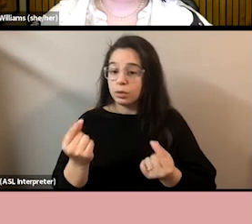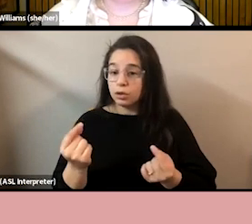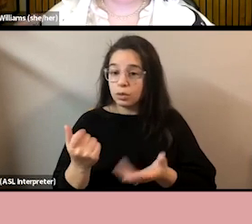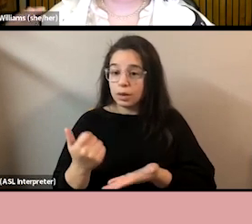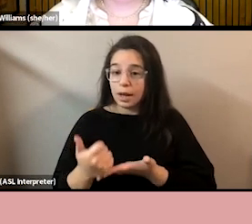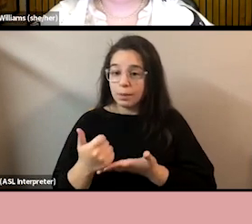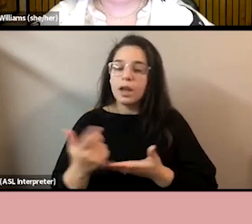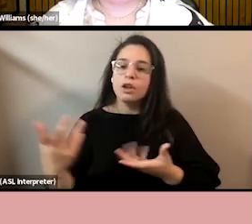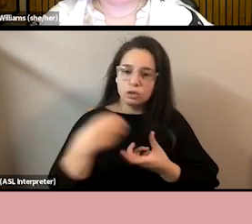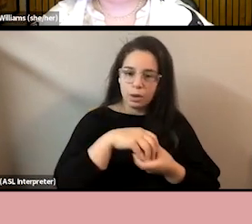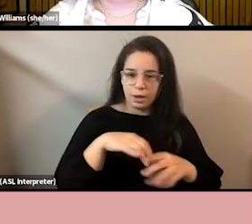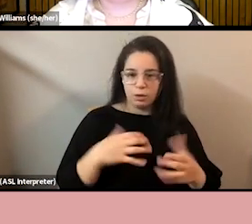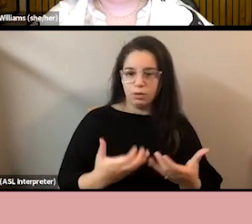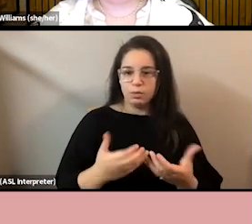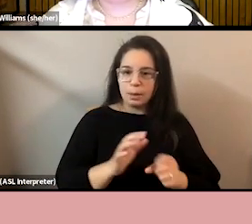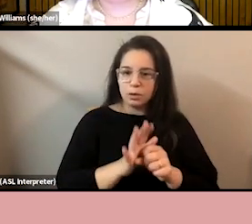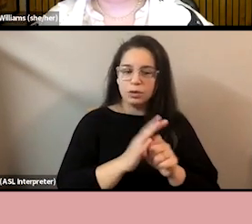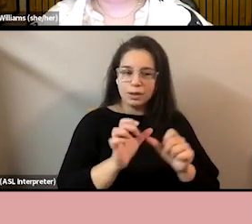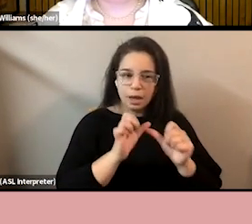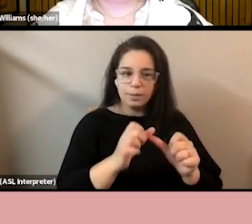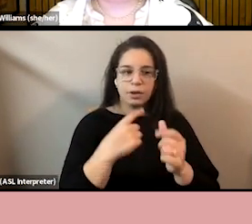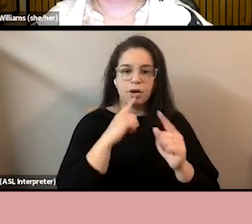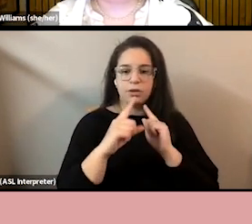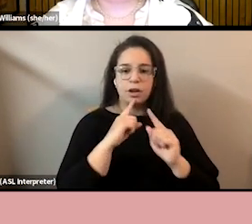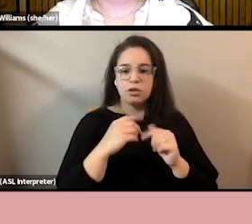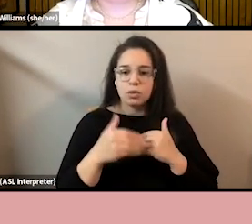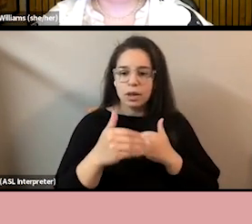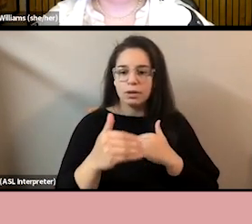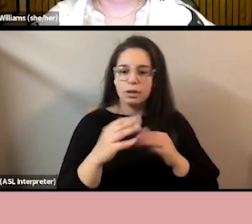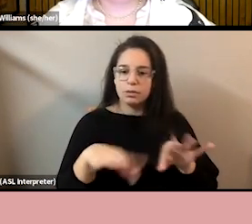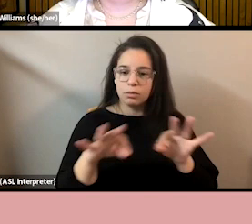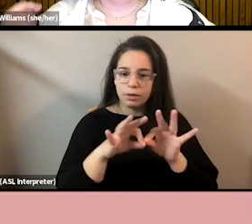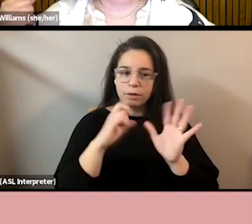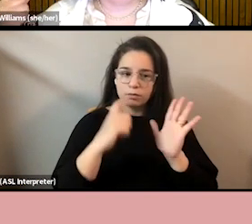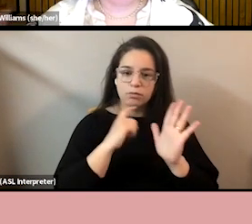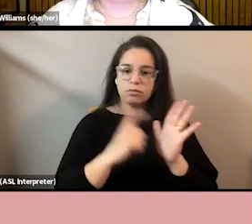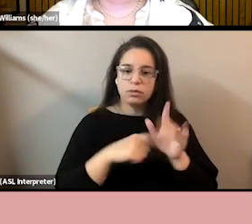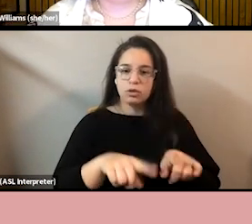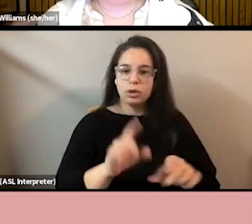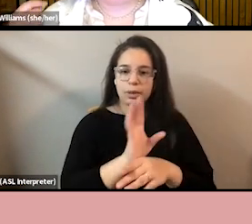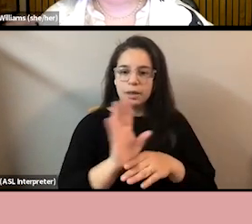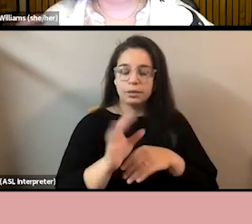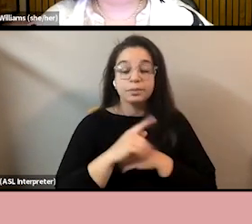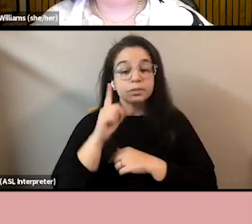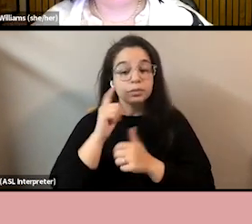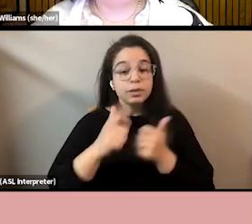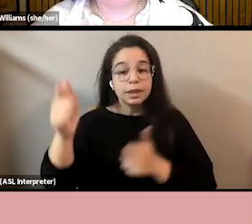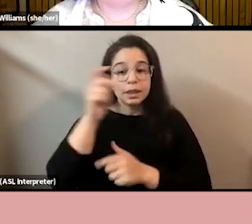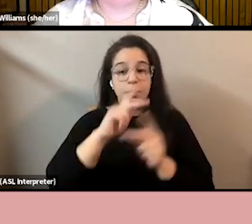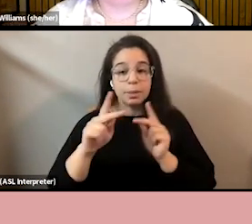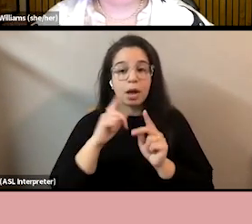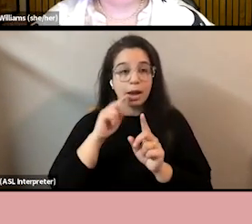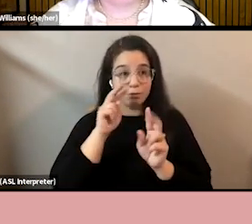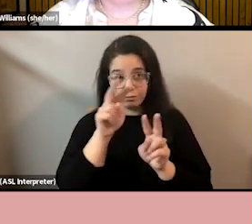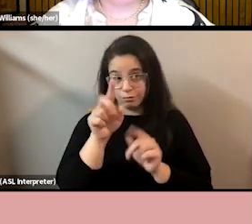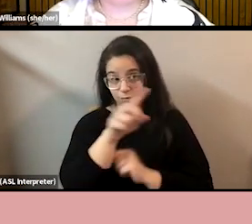ERGs, and pushing to keep these conversations regular and relevant in your business. In senior people, I am particularly looking